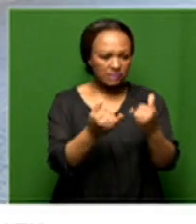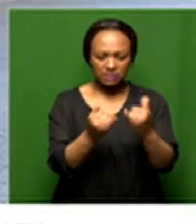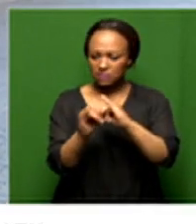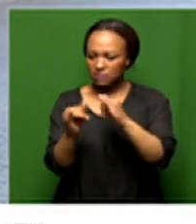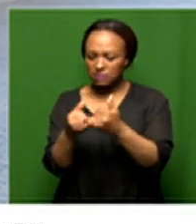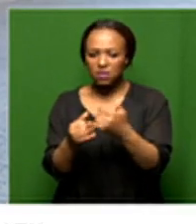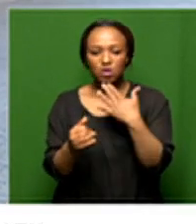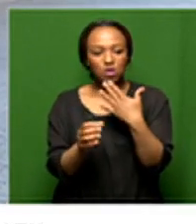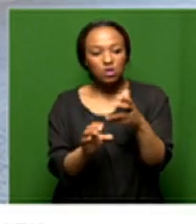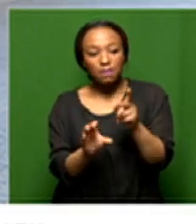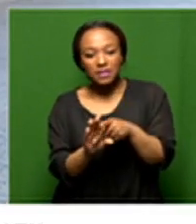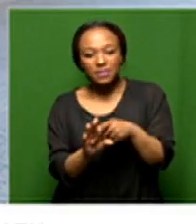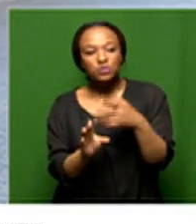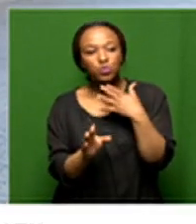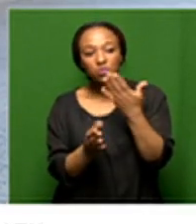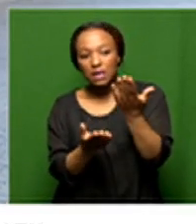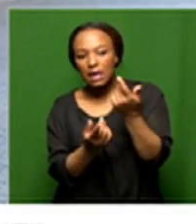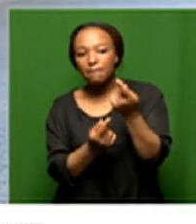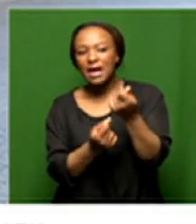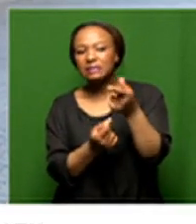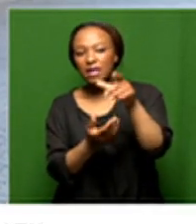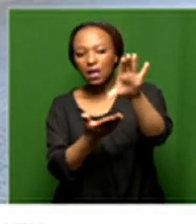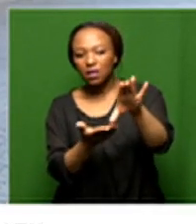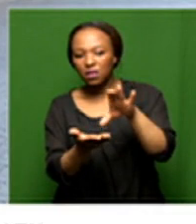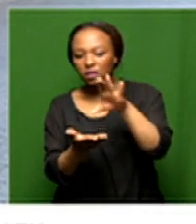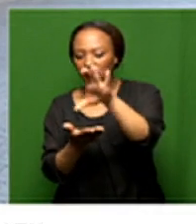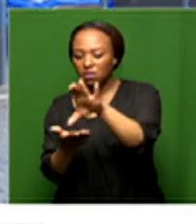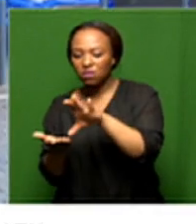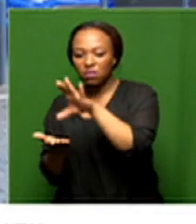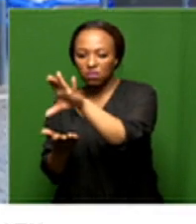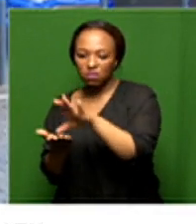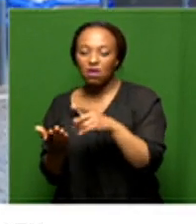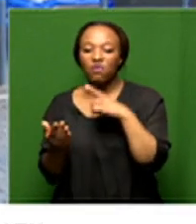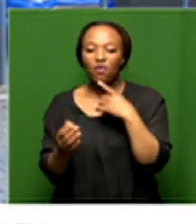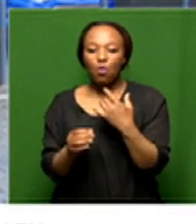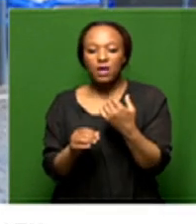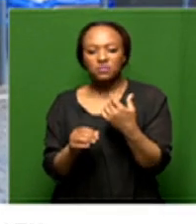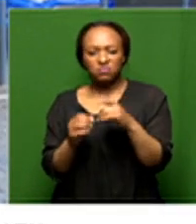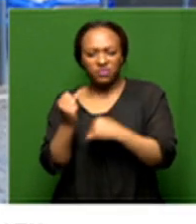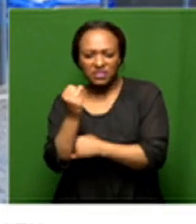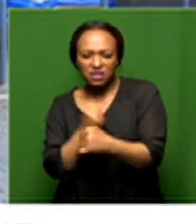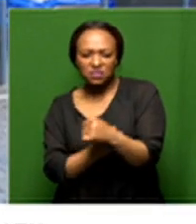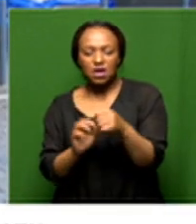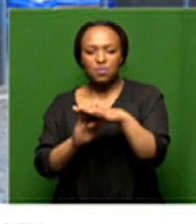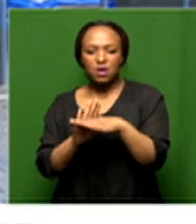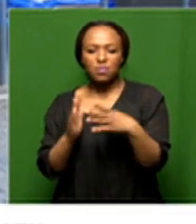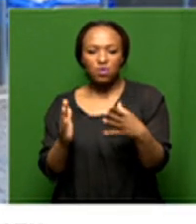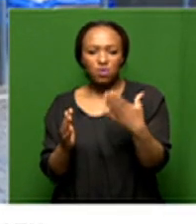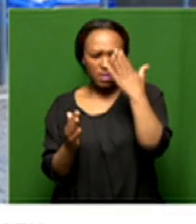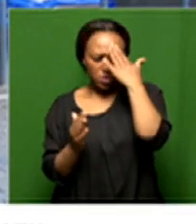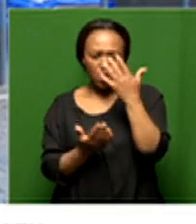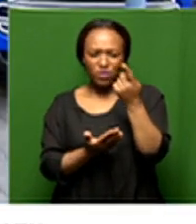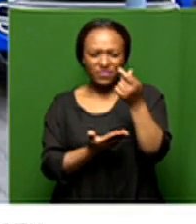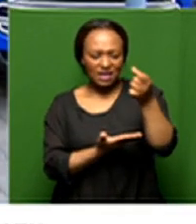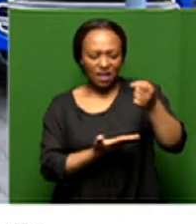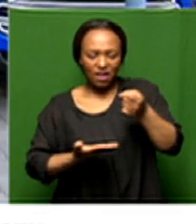some of the infrastructure build programs so we know that the fiscal matrix has has deteriorated so you are